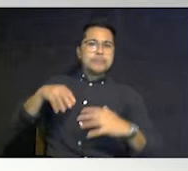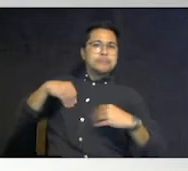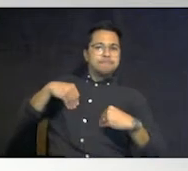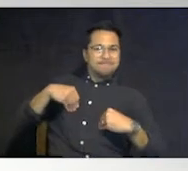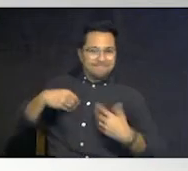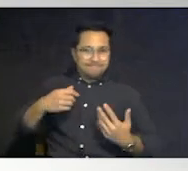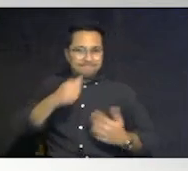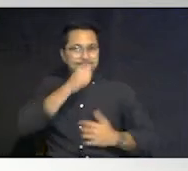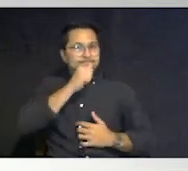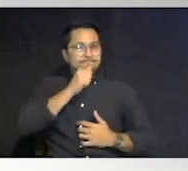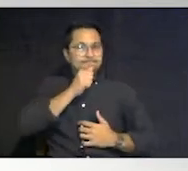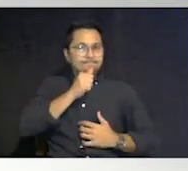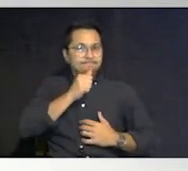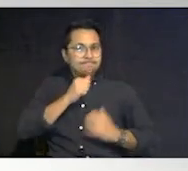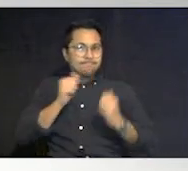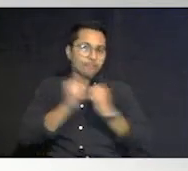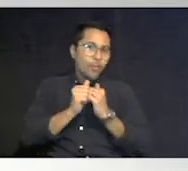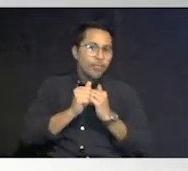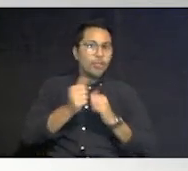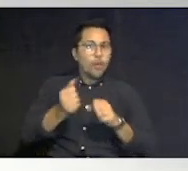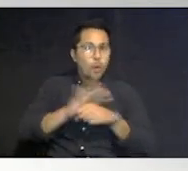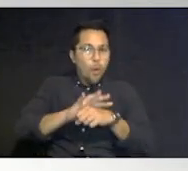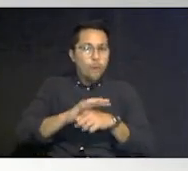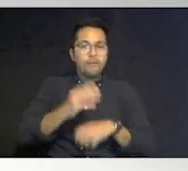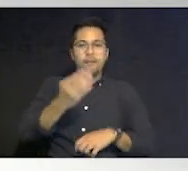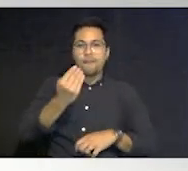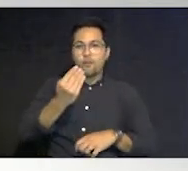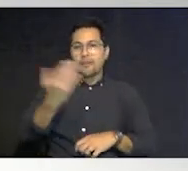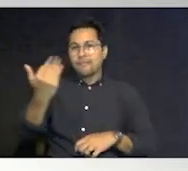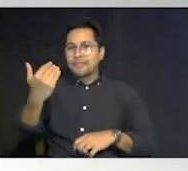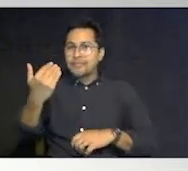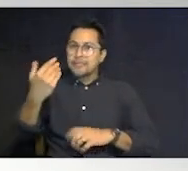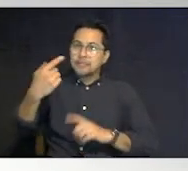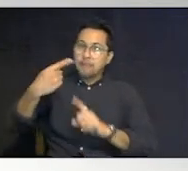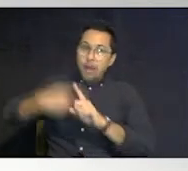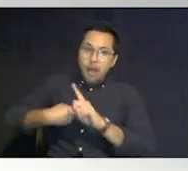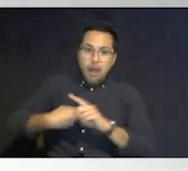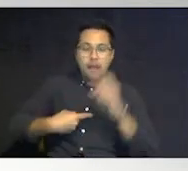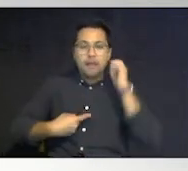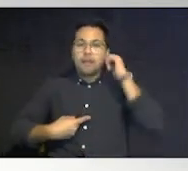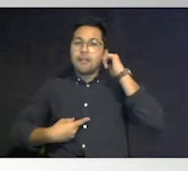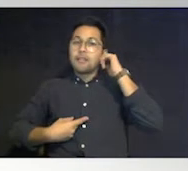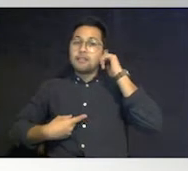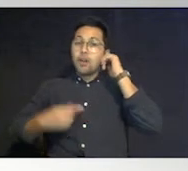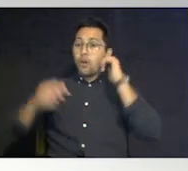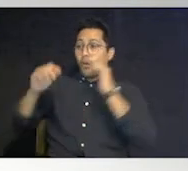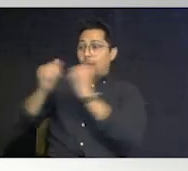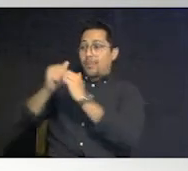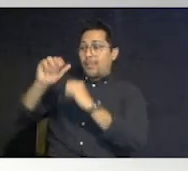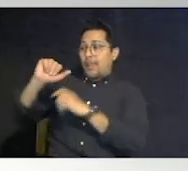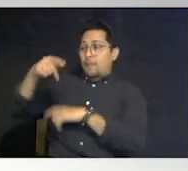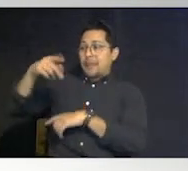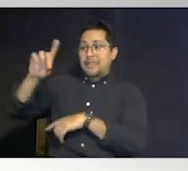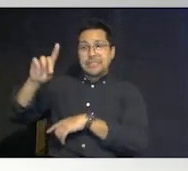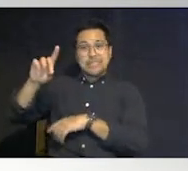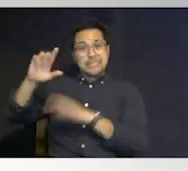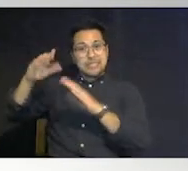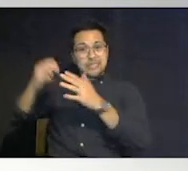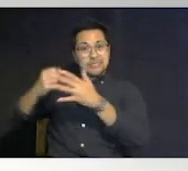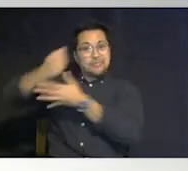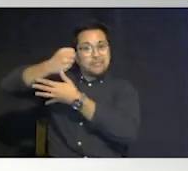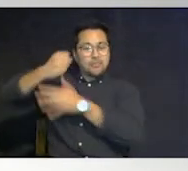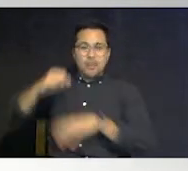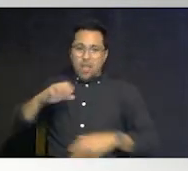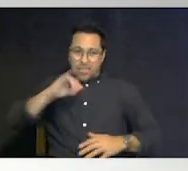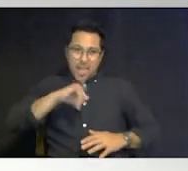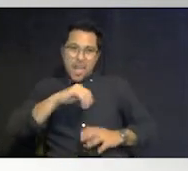14 15 months and and being apd centric the the agency that we work for these impacts were certainly